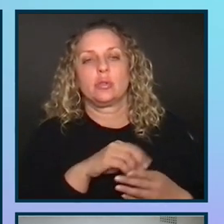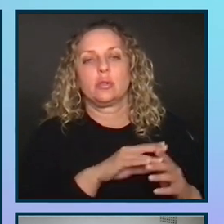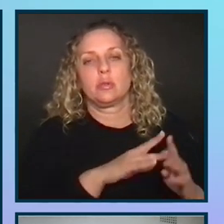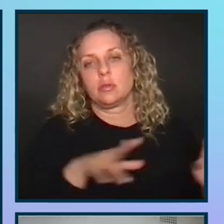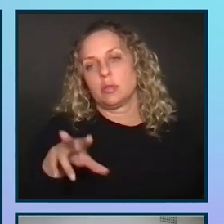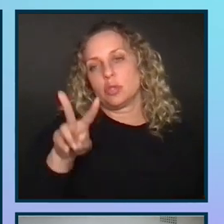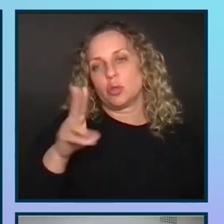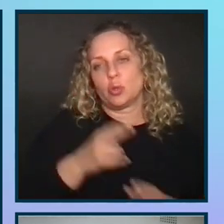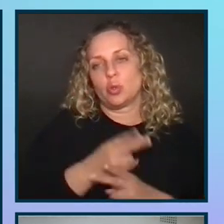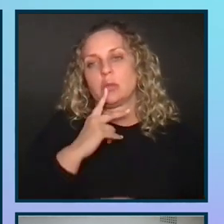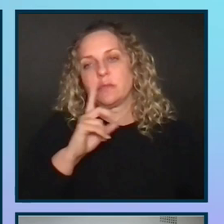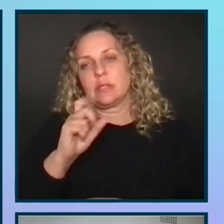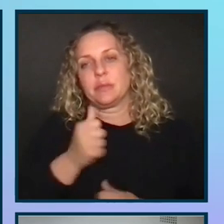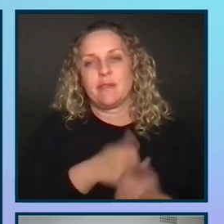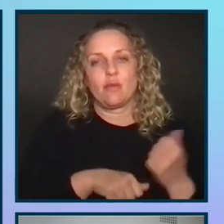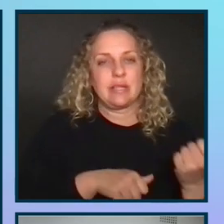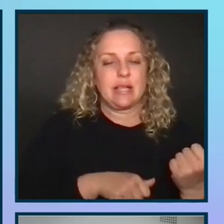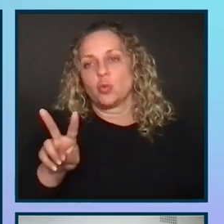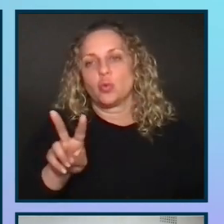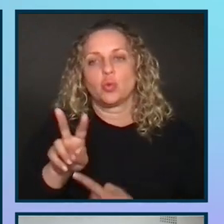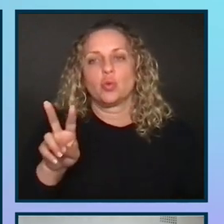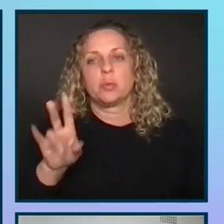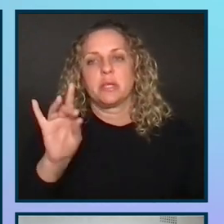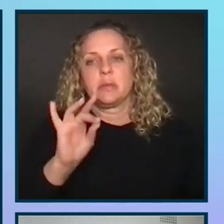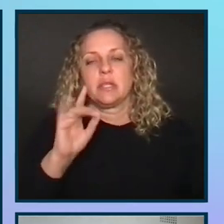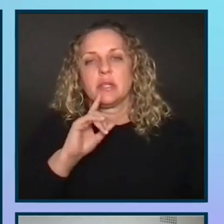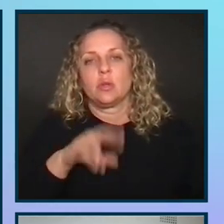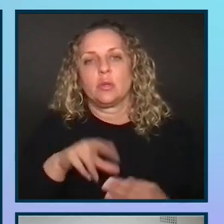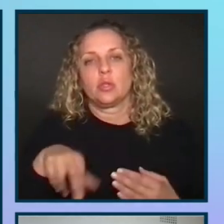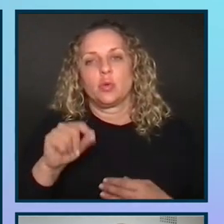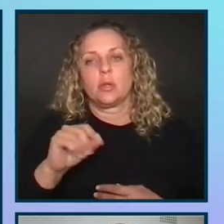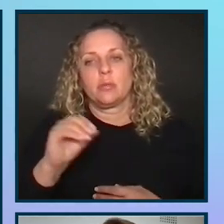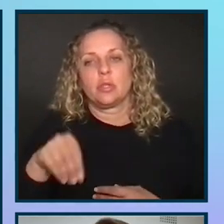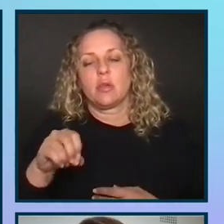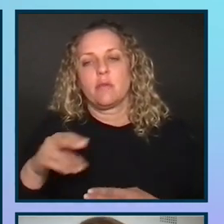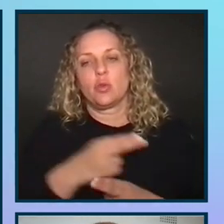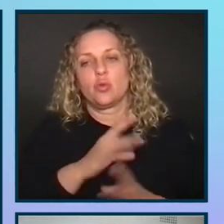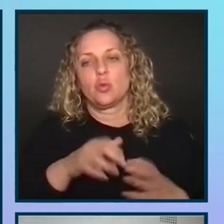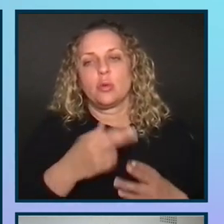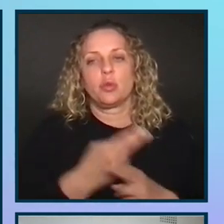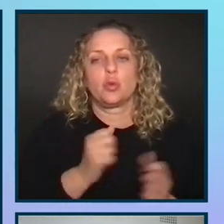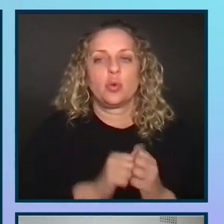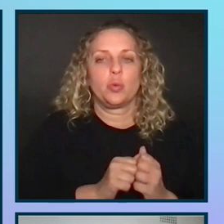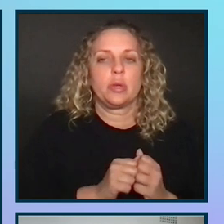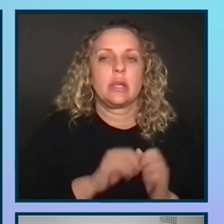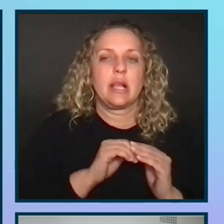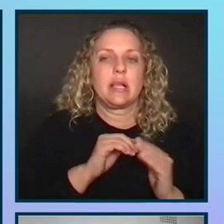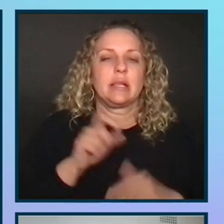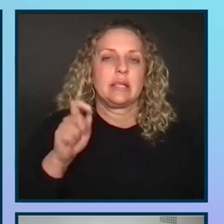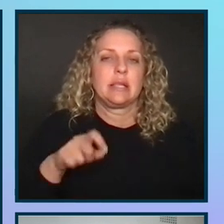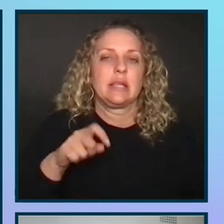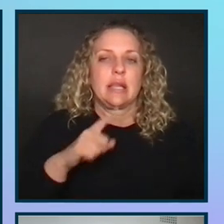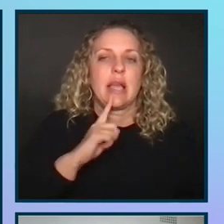living with disability for every 10 users. This results 20% of your user group being users with an accessibility need